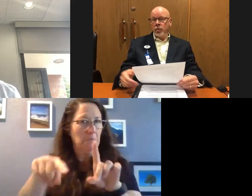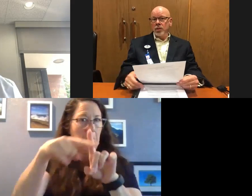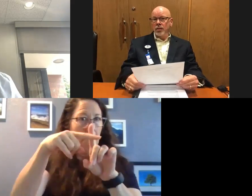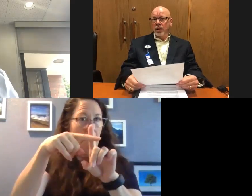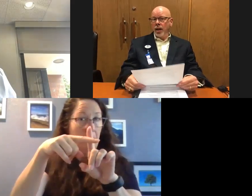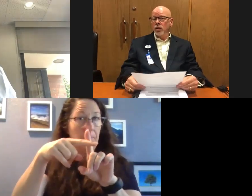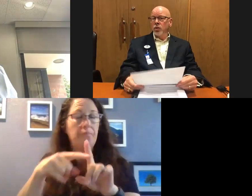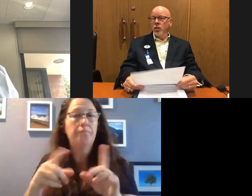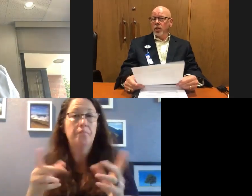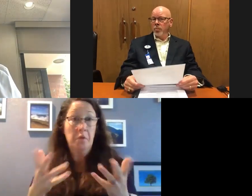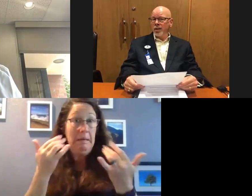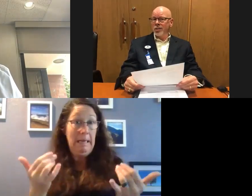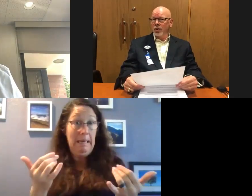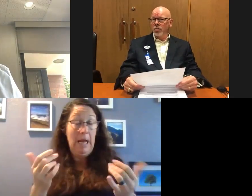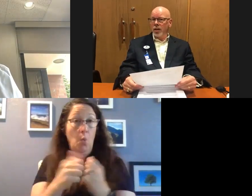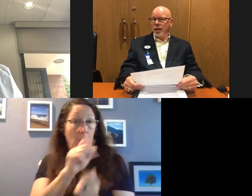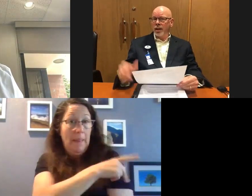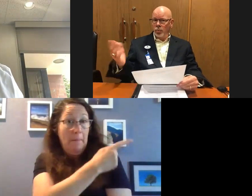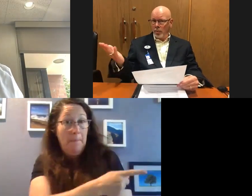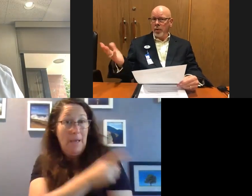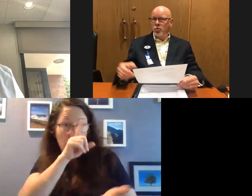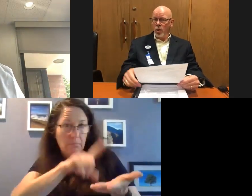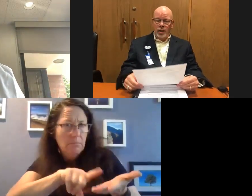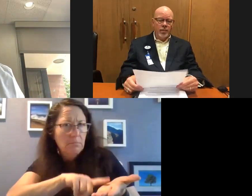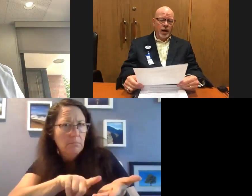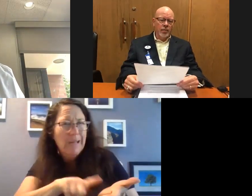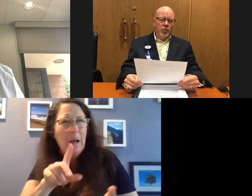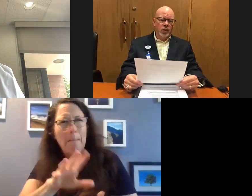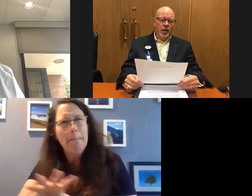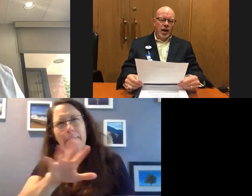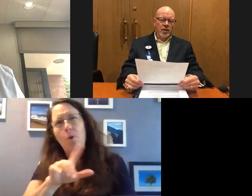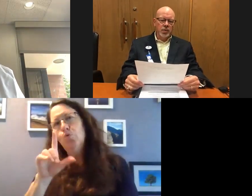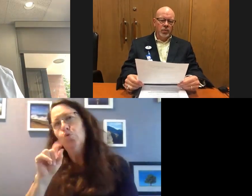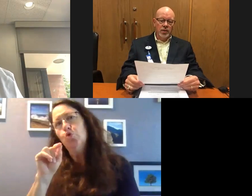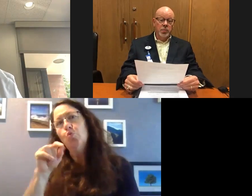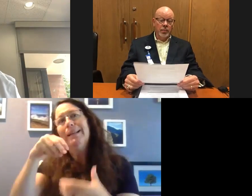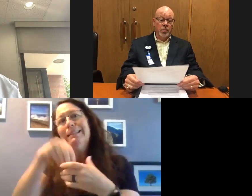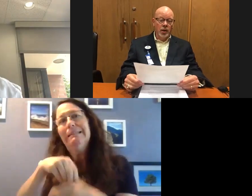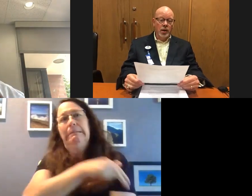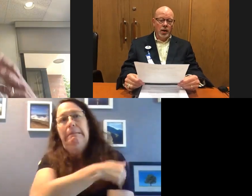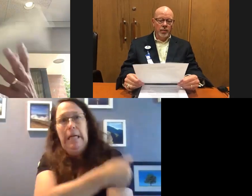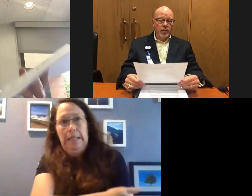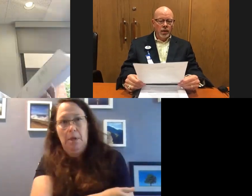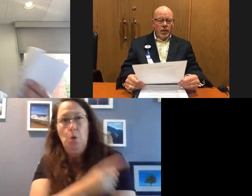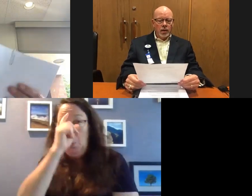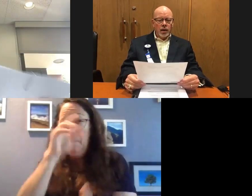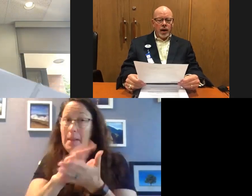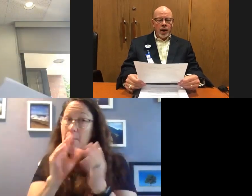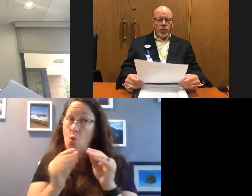I said, where we sit today, including the patients under investigation, we have about 20 within our hospital, we expect more to come.